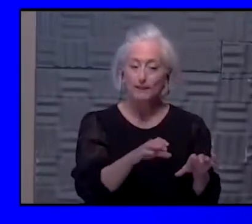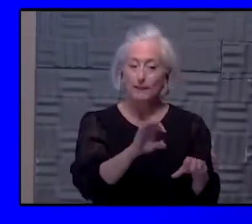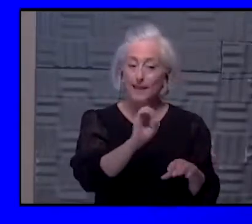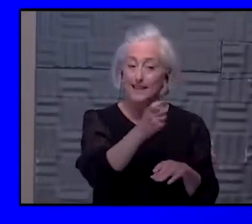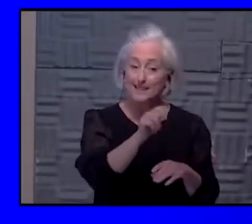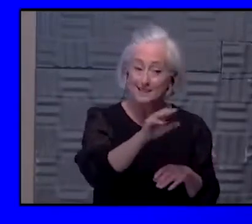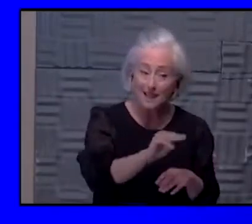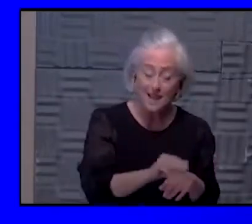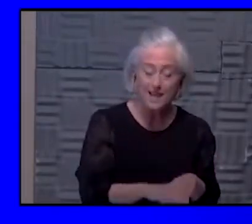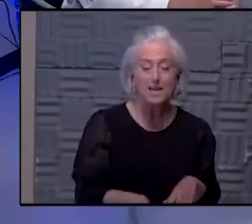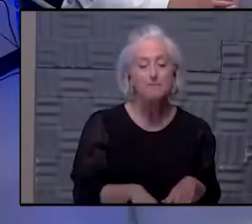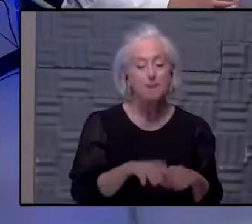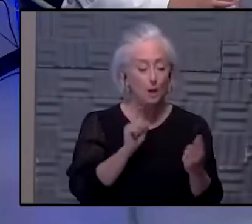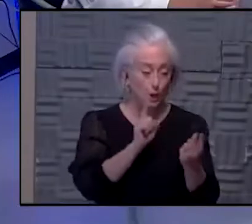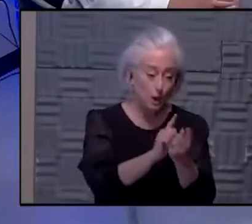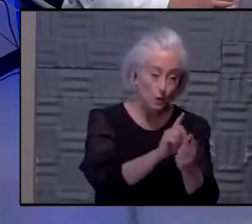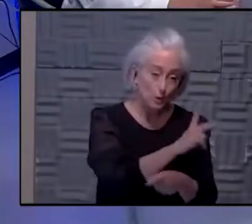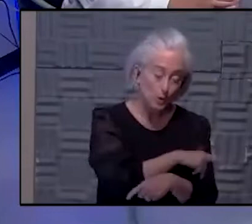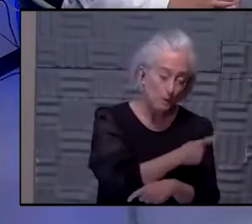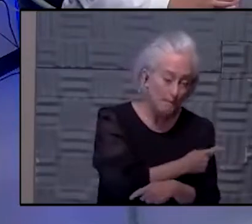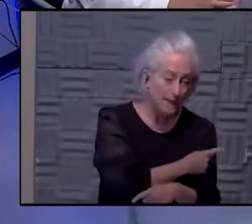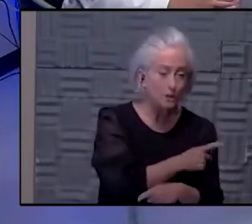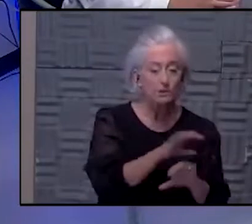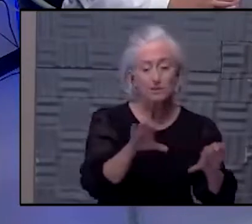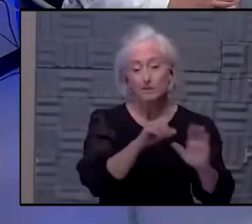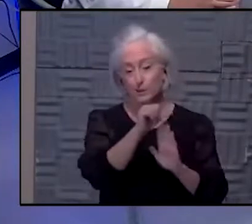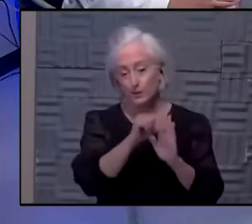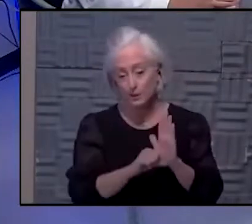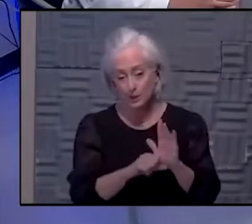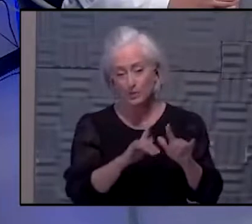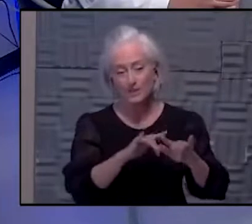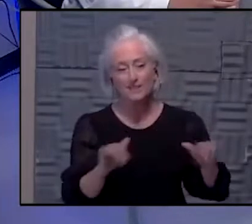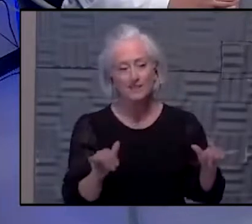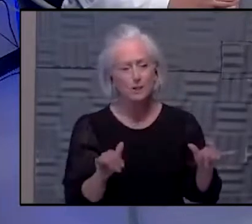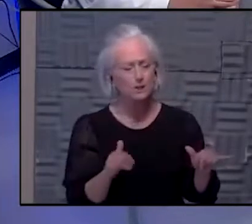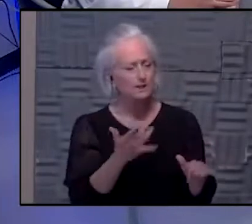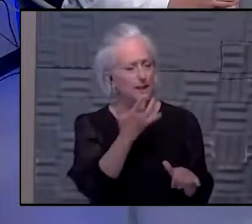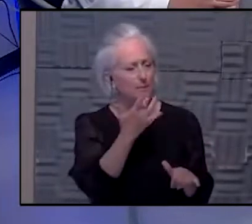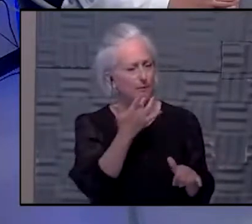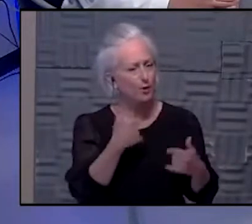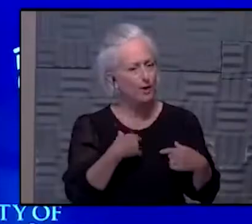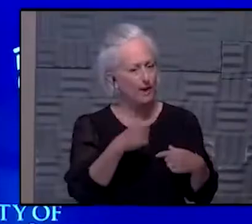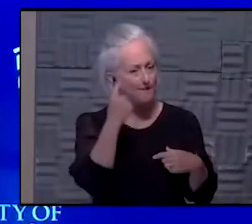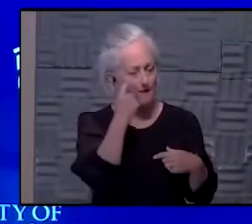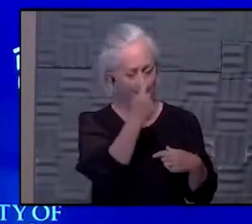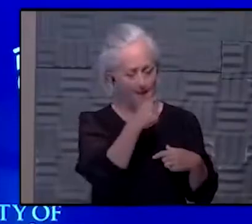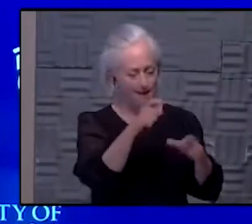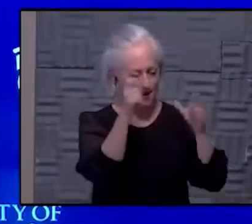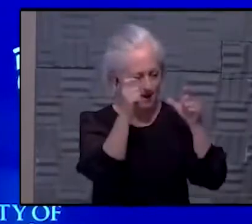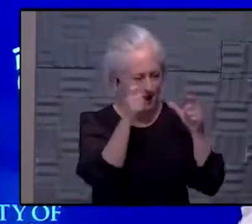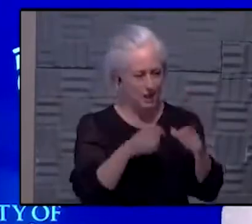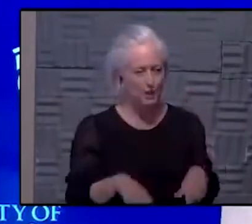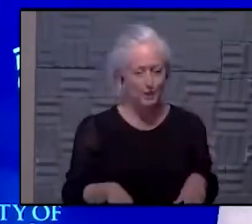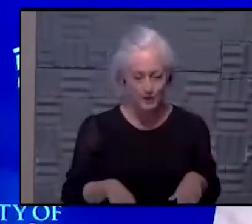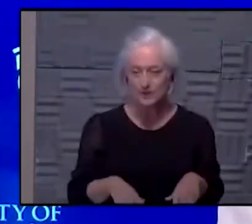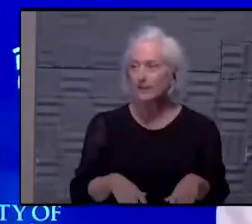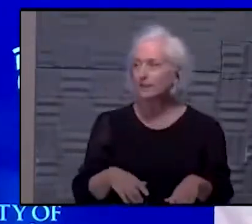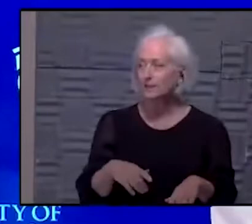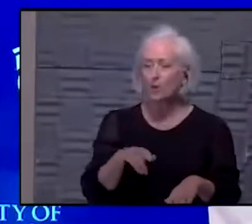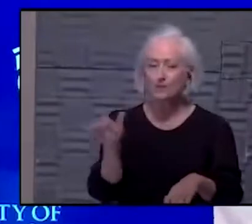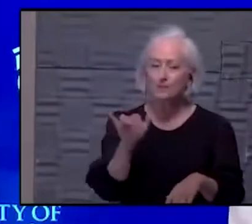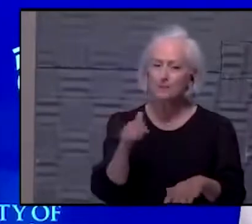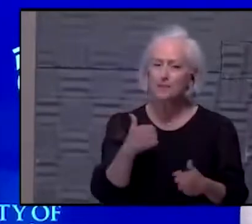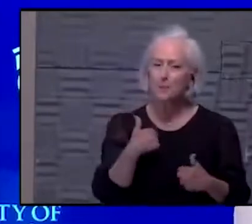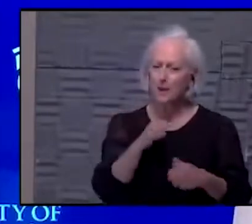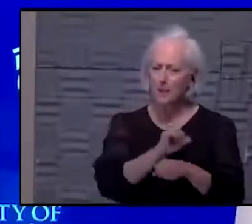especially close to the patient. Yeah, I kind of like my eye protection when I'm doing my lung exam on patients and things. So it does help. Take a deep breath. Blow out hard. Yeah.